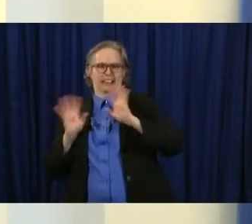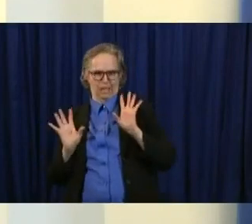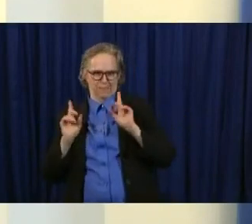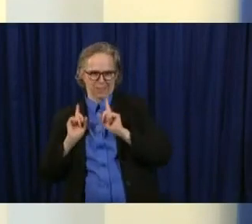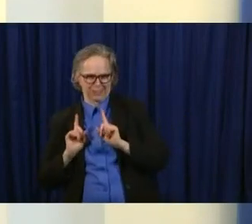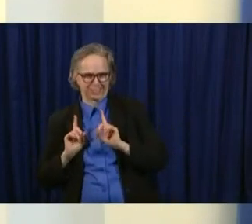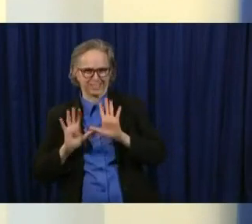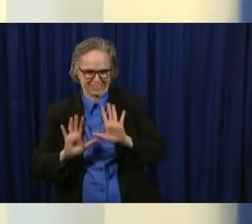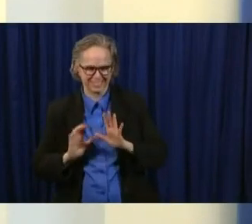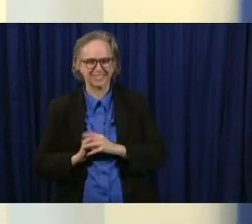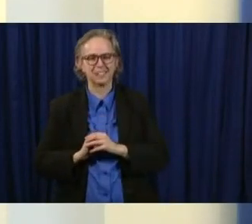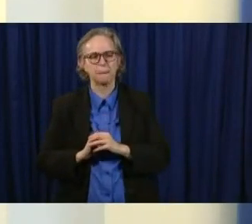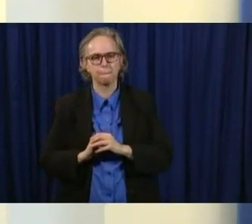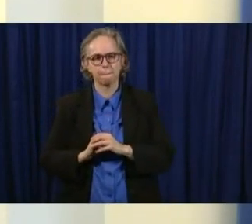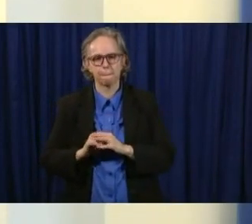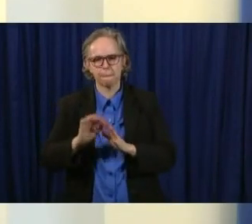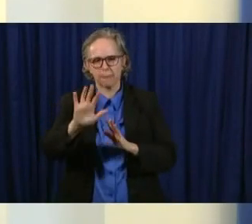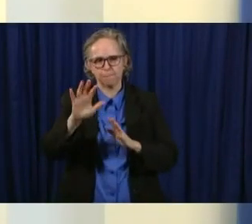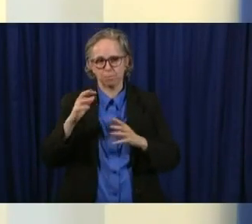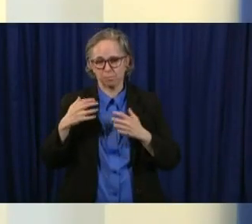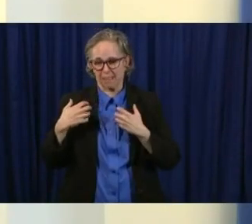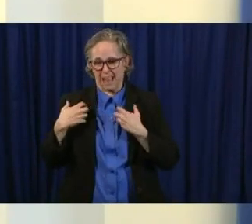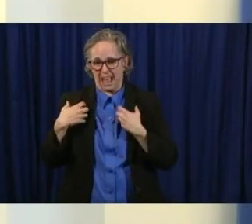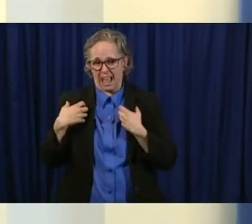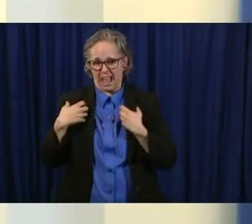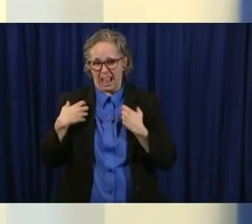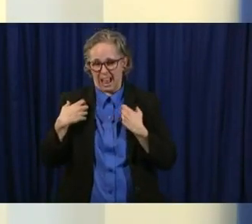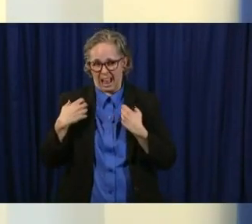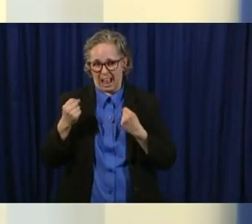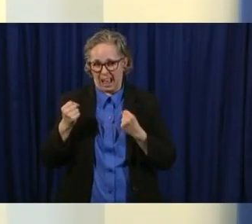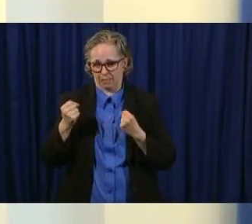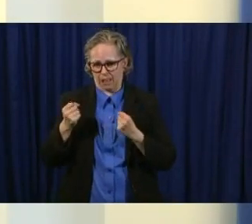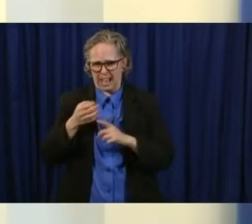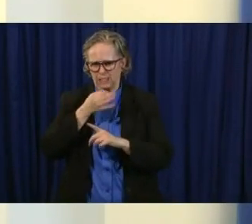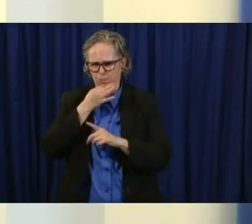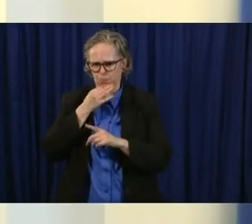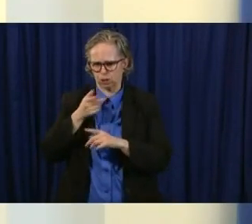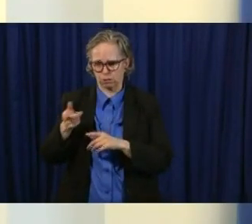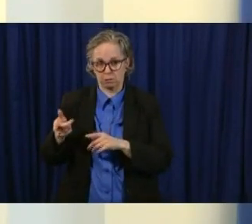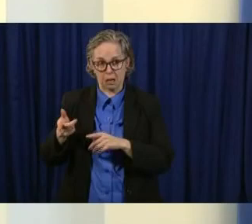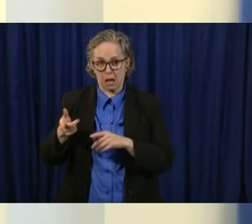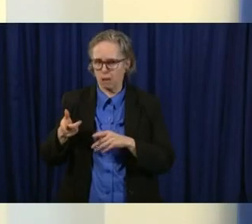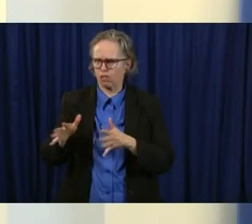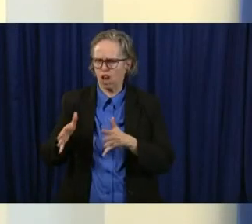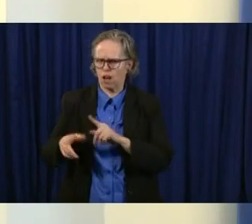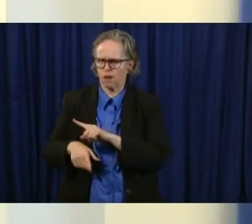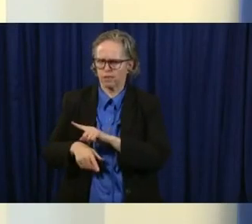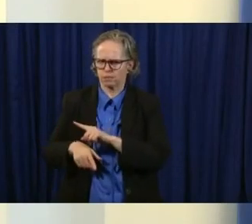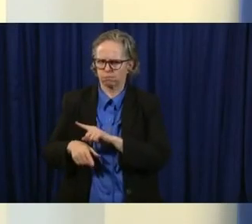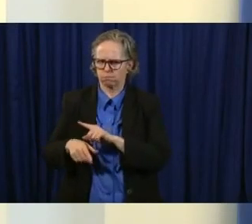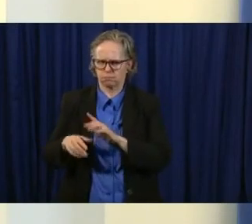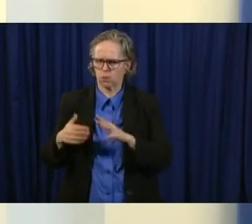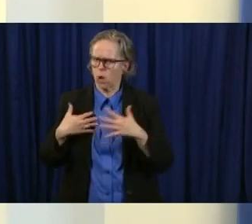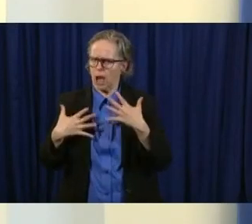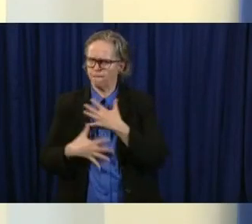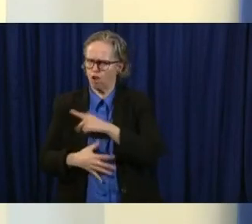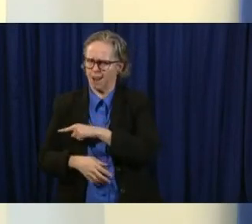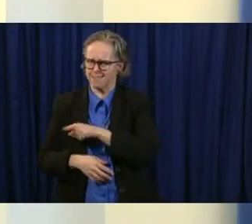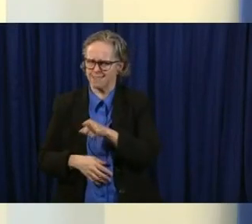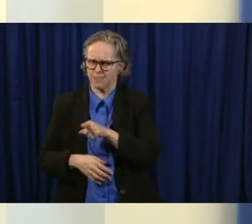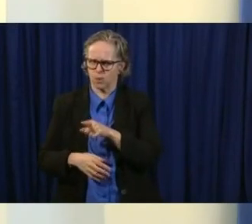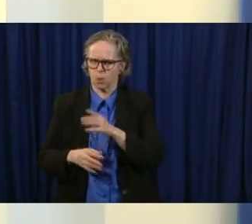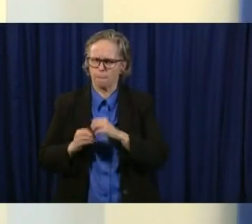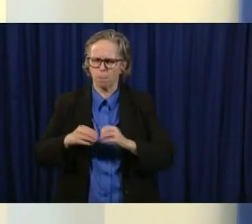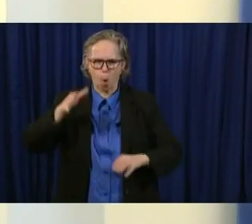um we are not afraid uh we are more determined than ever and i say this meaning that that